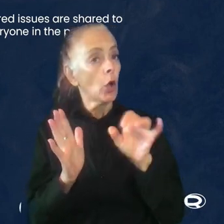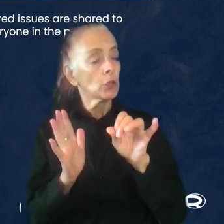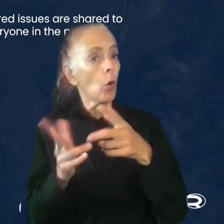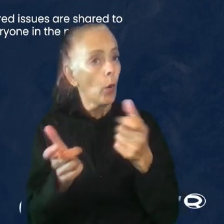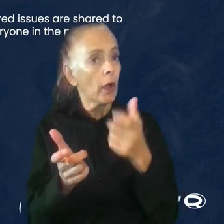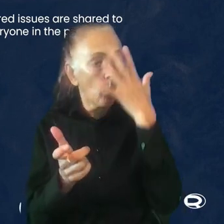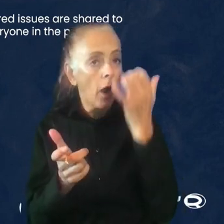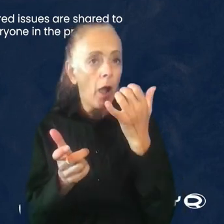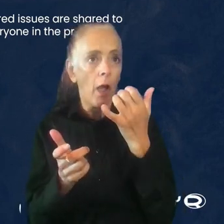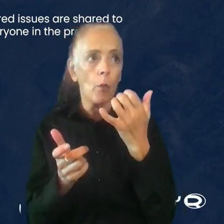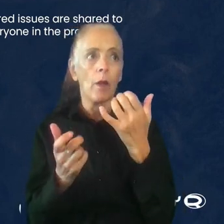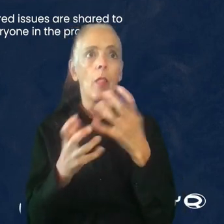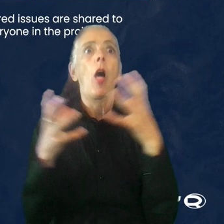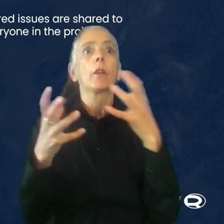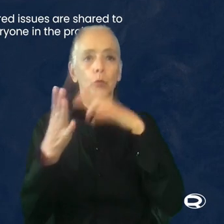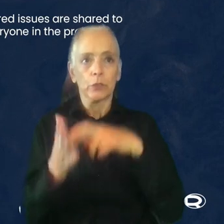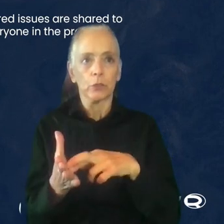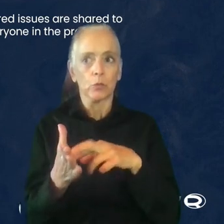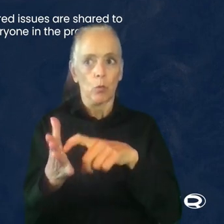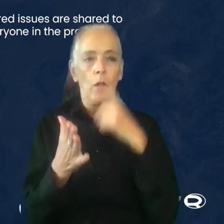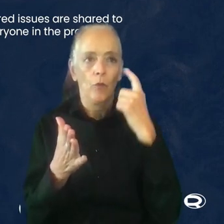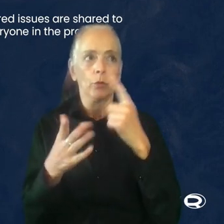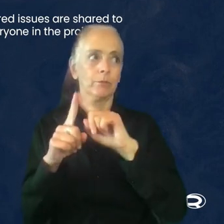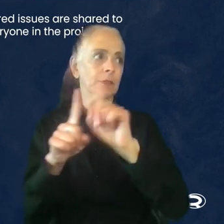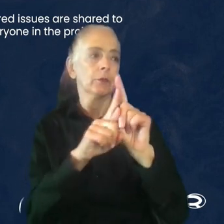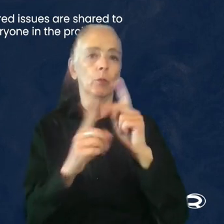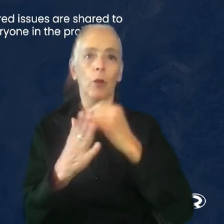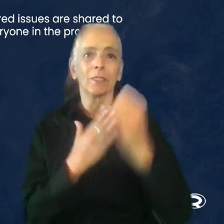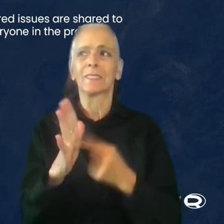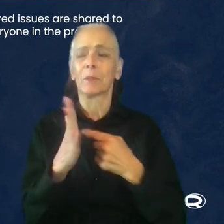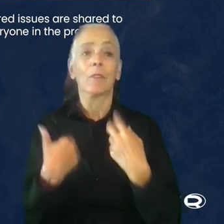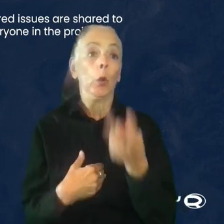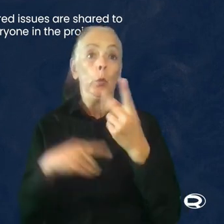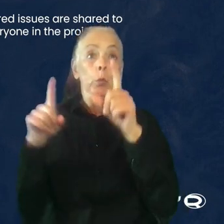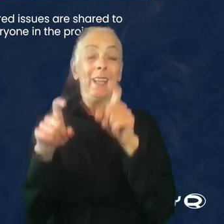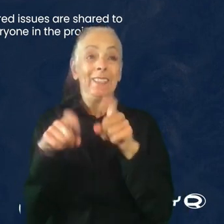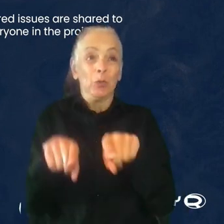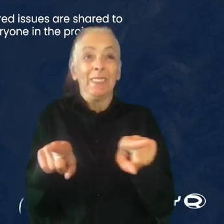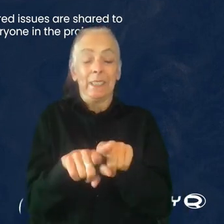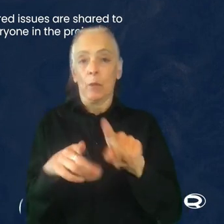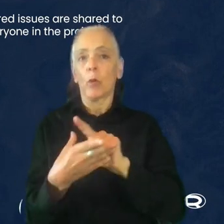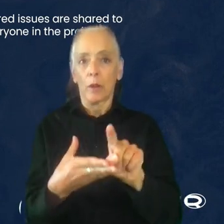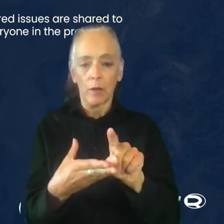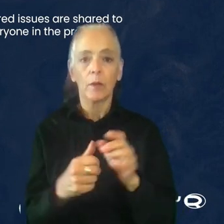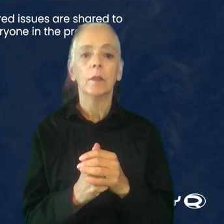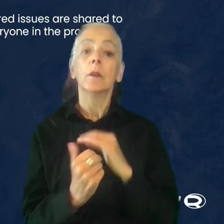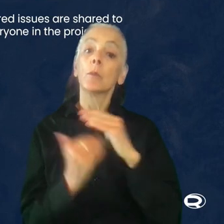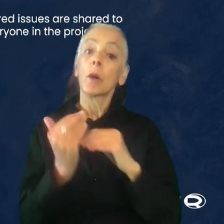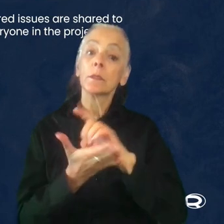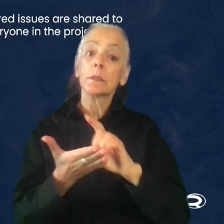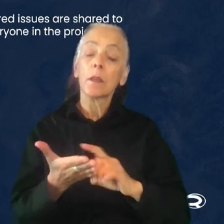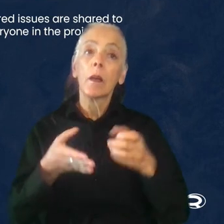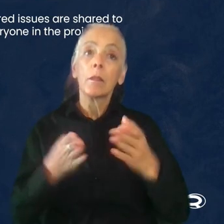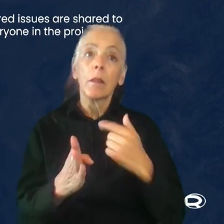research on a couple of different projects. I had sometimes two tests scheduled in the same week. So the process was designed to allow me